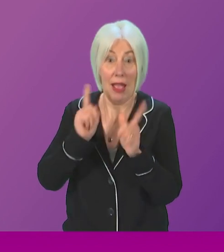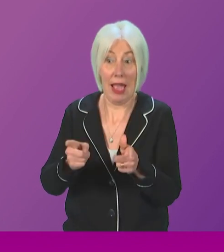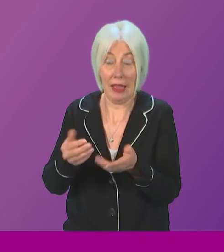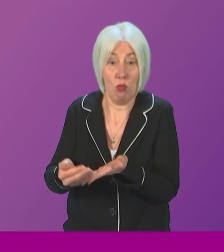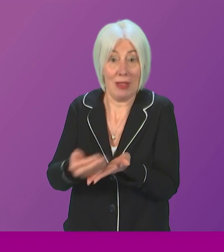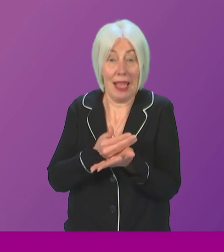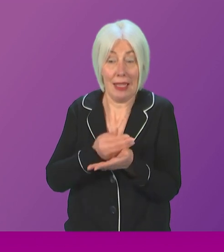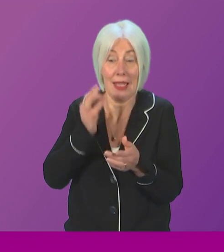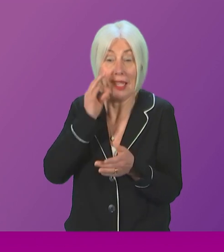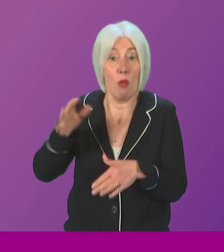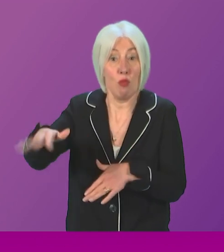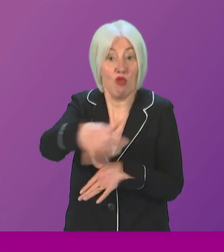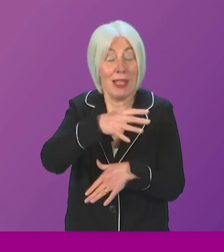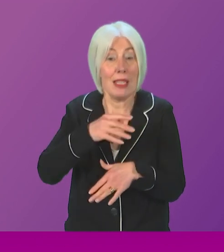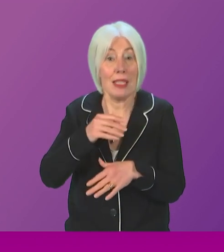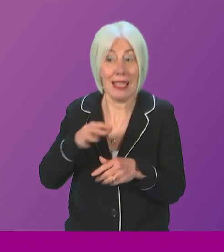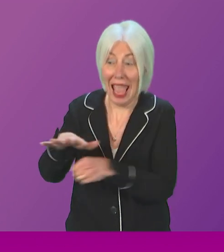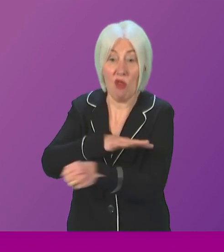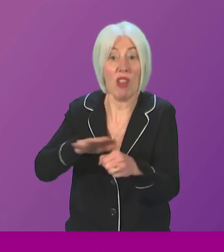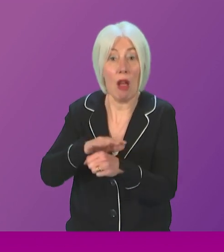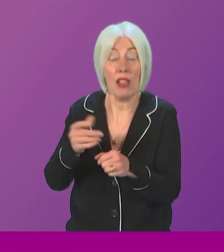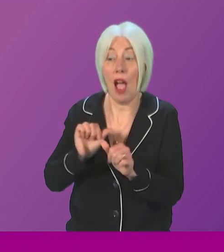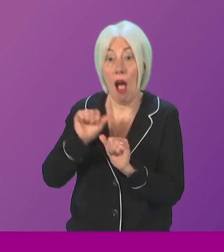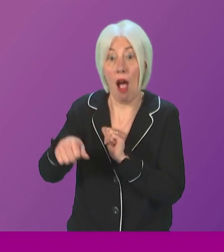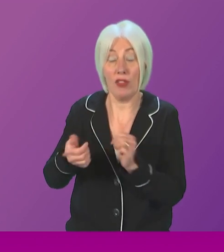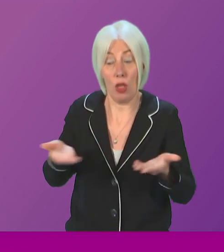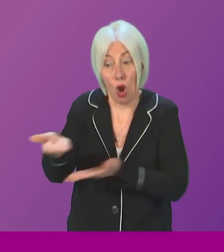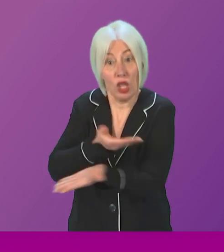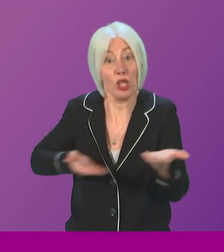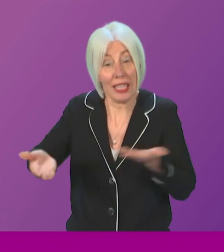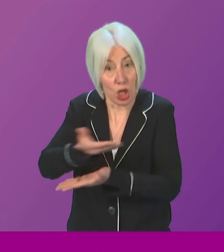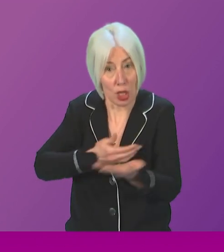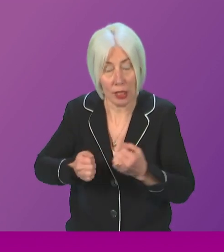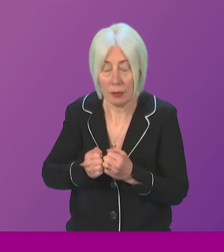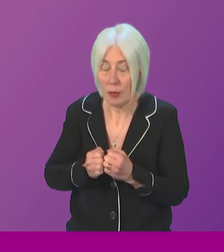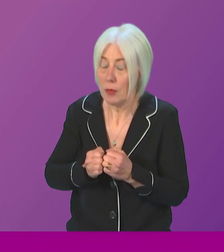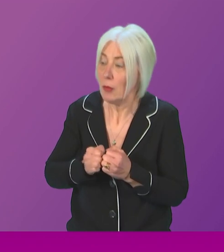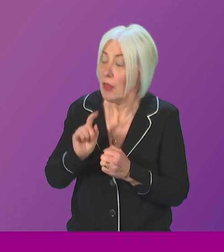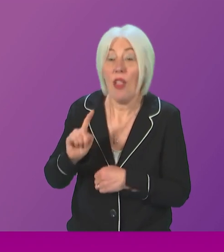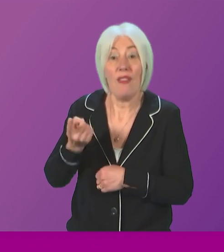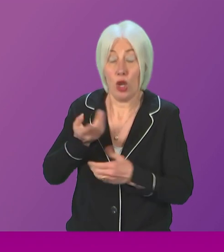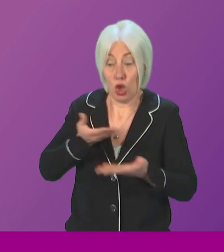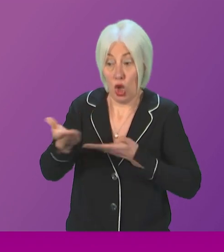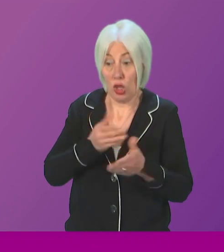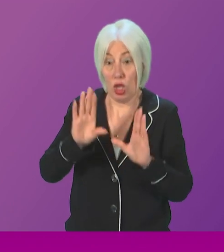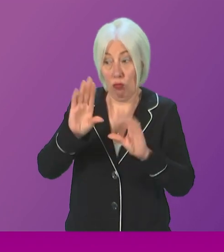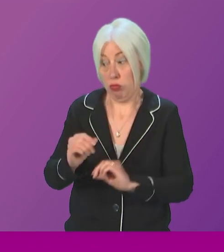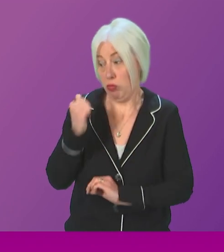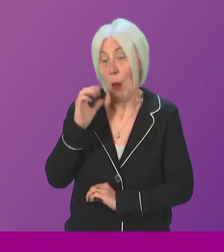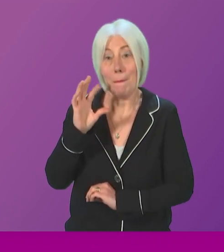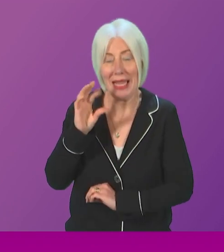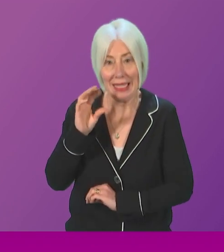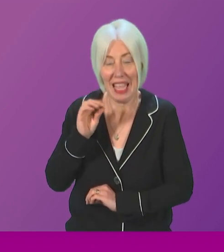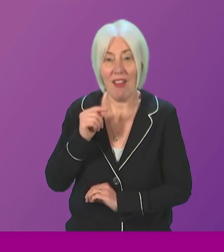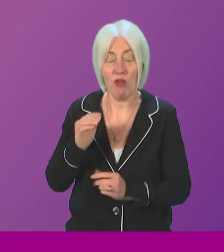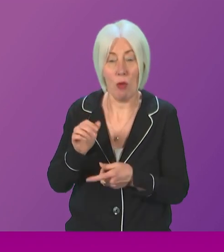public consultation. First Minister. Our initial consultation on highly protected marine areas closed on Monday. It's only right, of course,